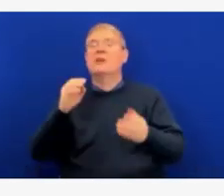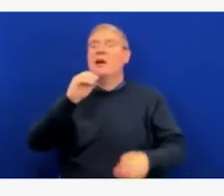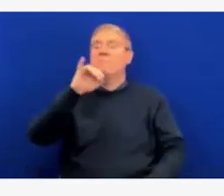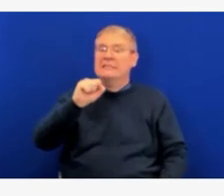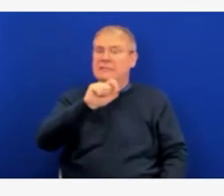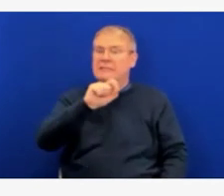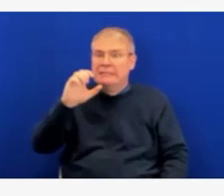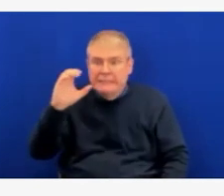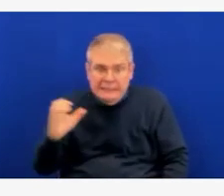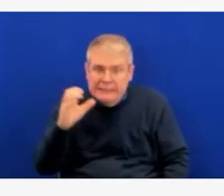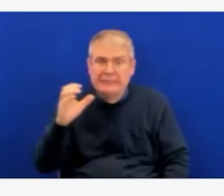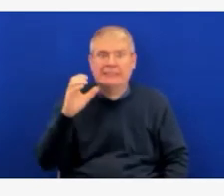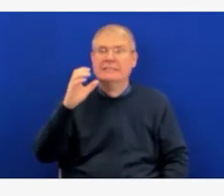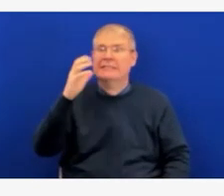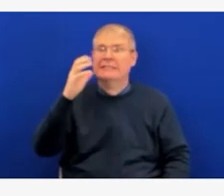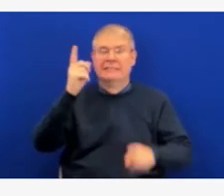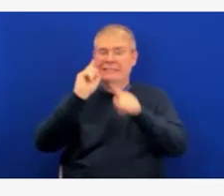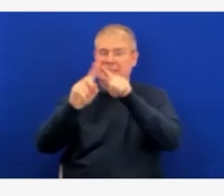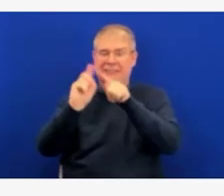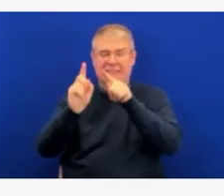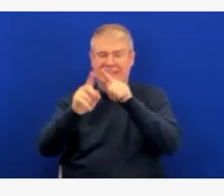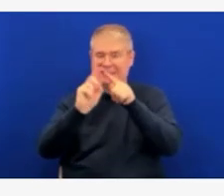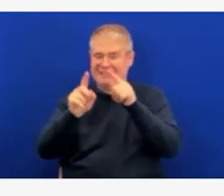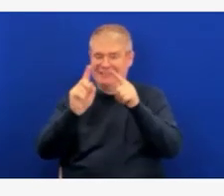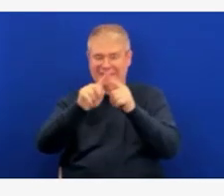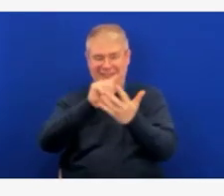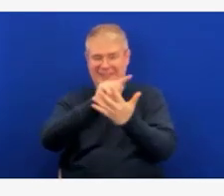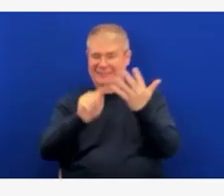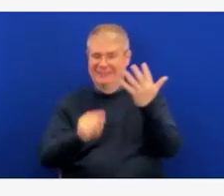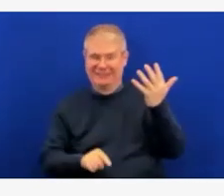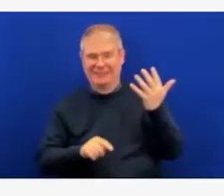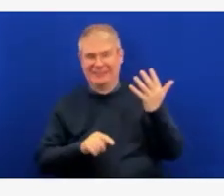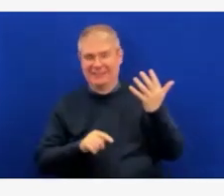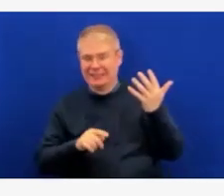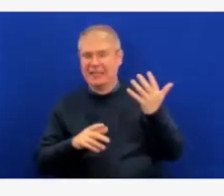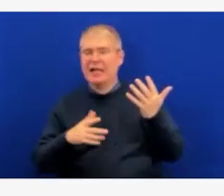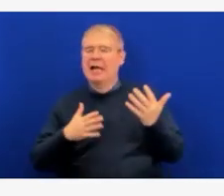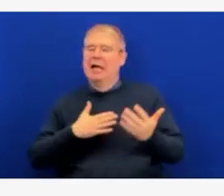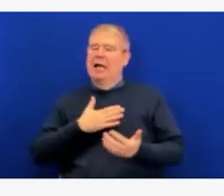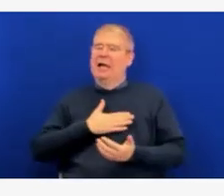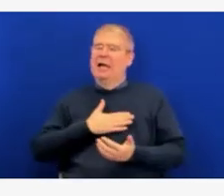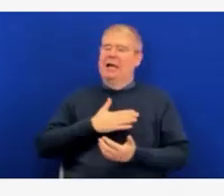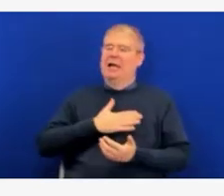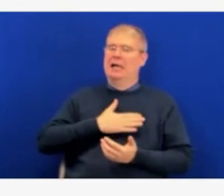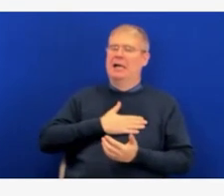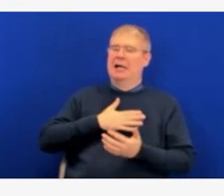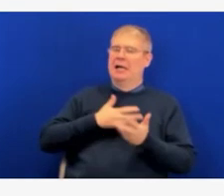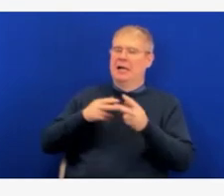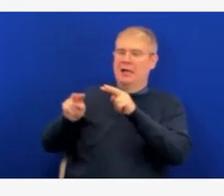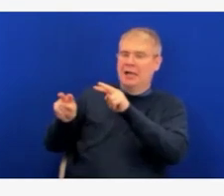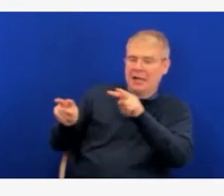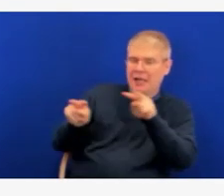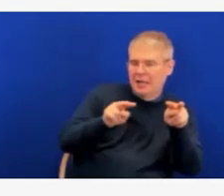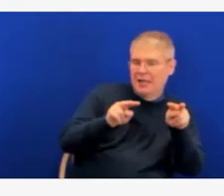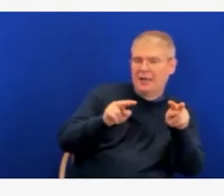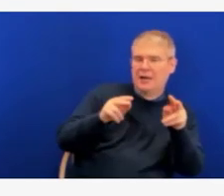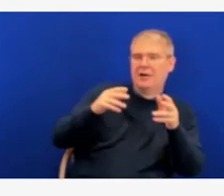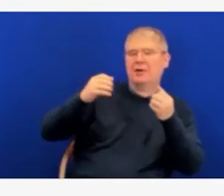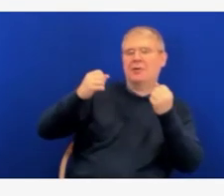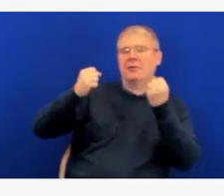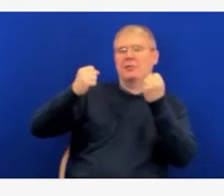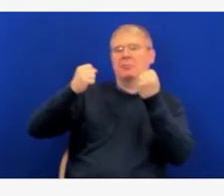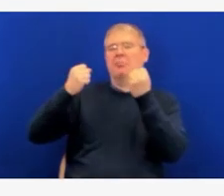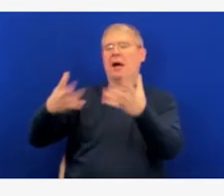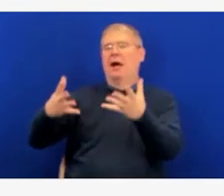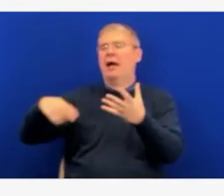misinterpret it to say, you know, let's go have a chickenpox party, you let's go get a COVID party because it's better to be naturally infected. We would never advise that